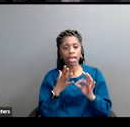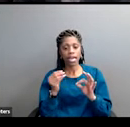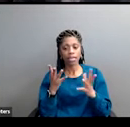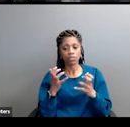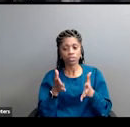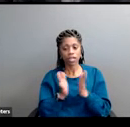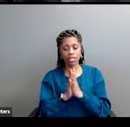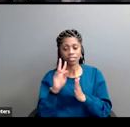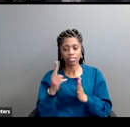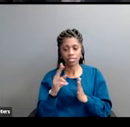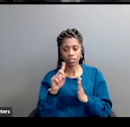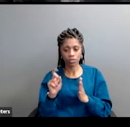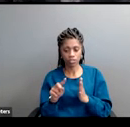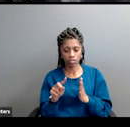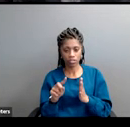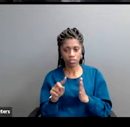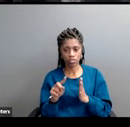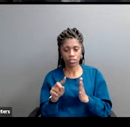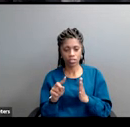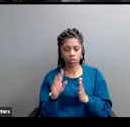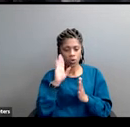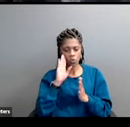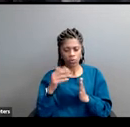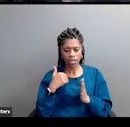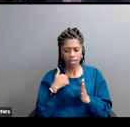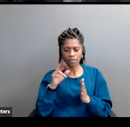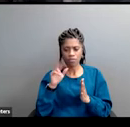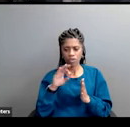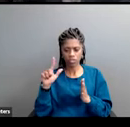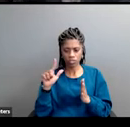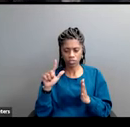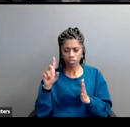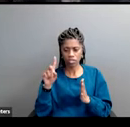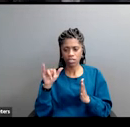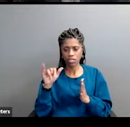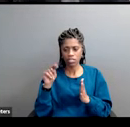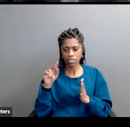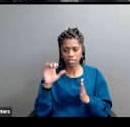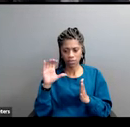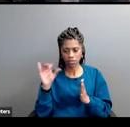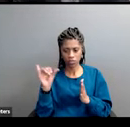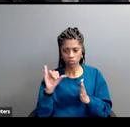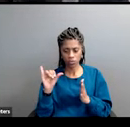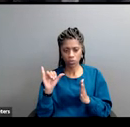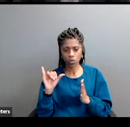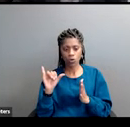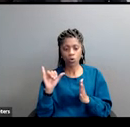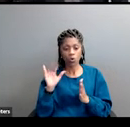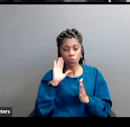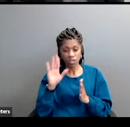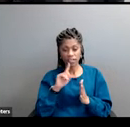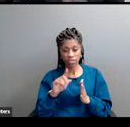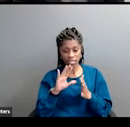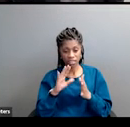question. Is there going to be a racial dynamic here? Are some racial groups going to really like this message,